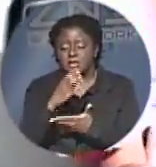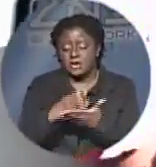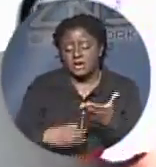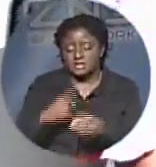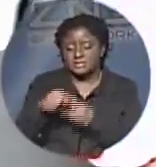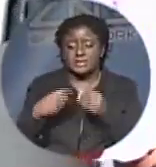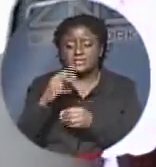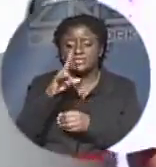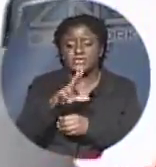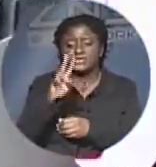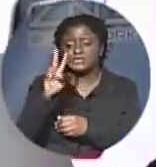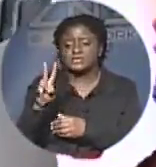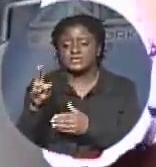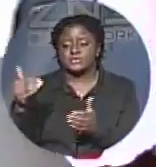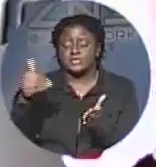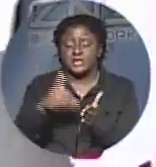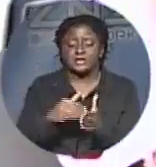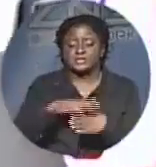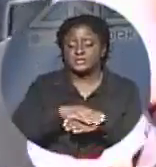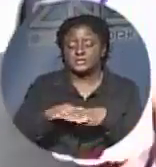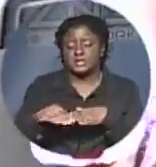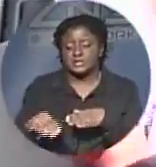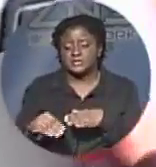the right speed for an island expedition.